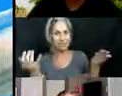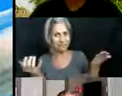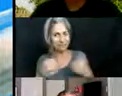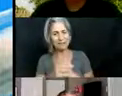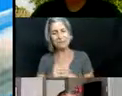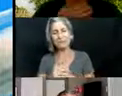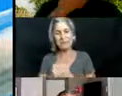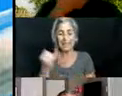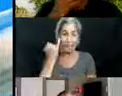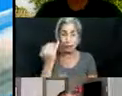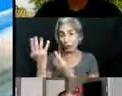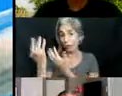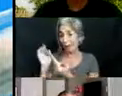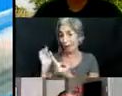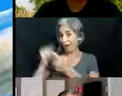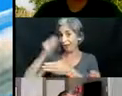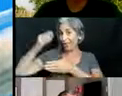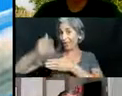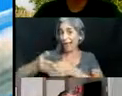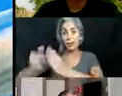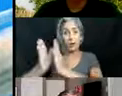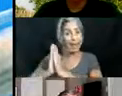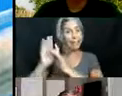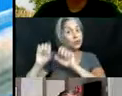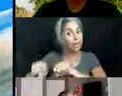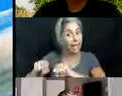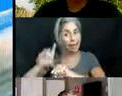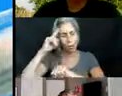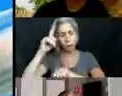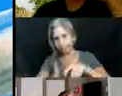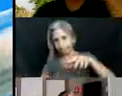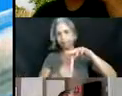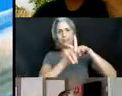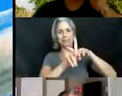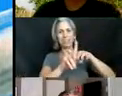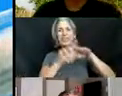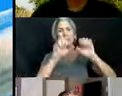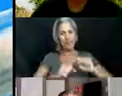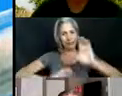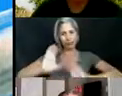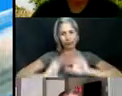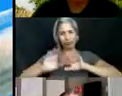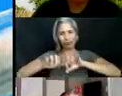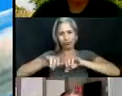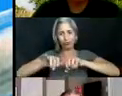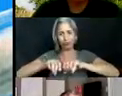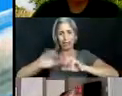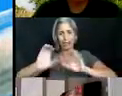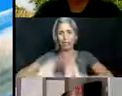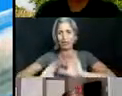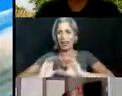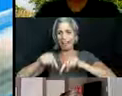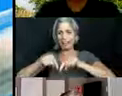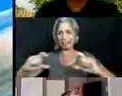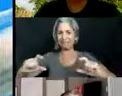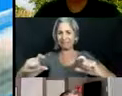you if you want to wait till the end to ask any you can or if any pop through your head as our speaker is presenting you can feel free to put them